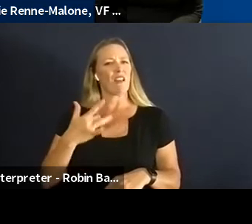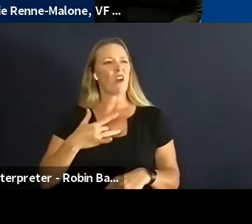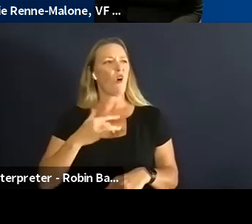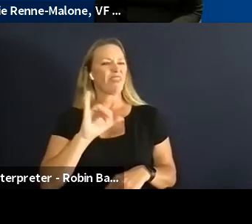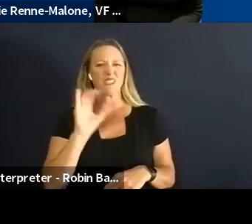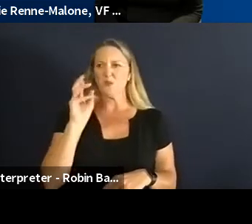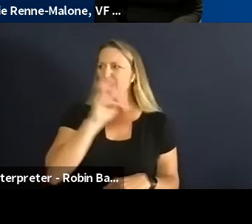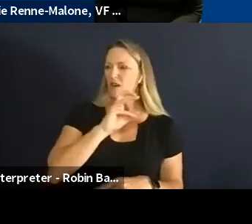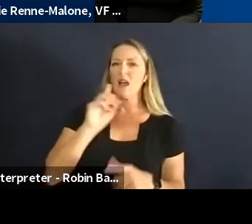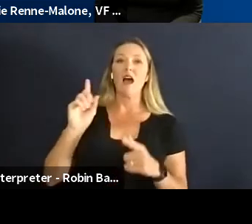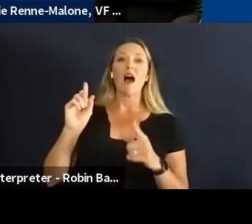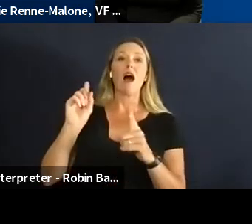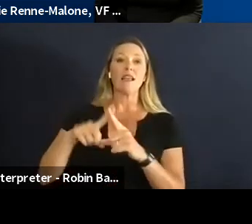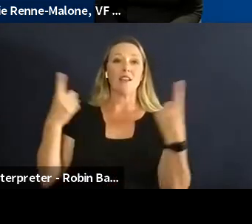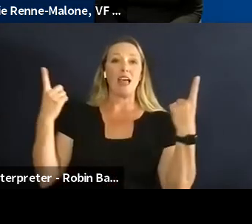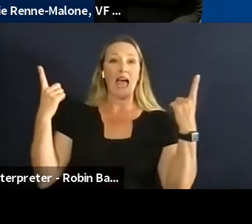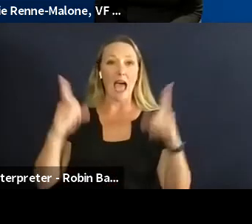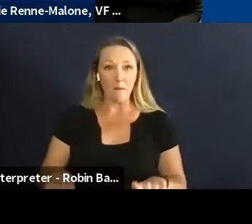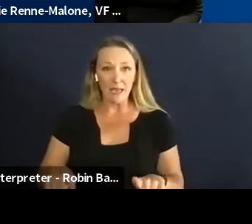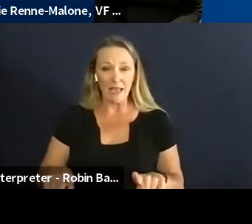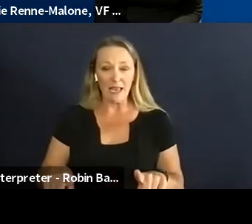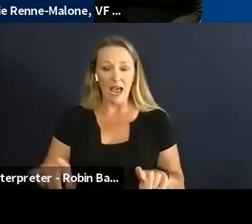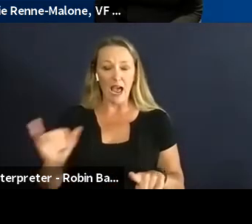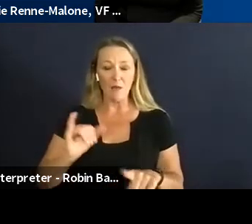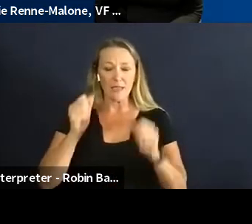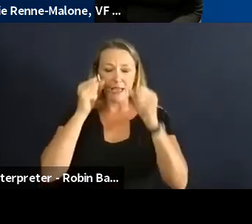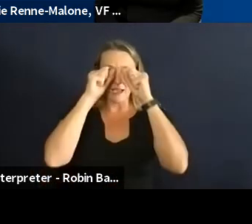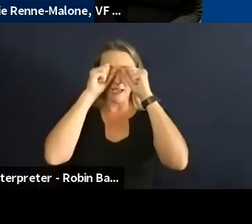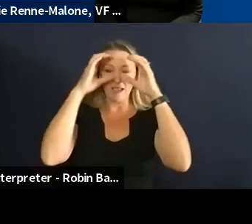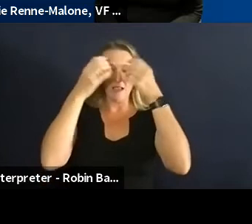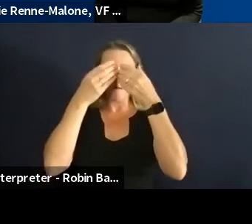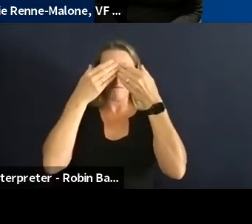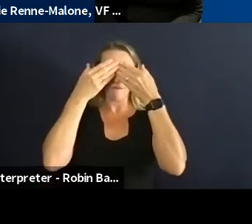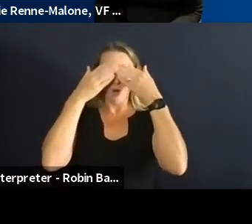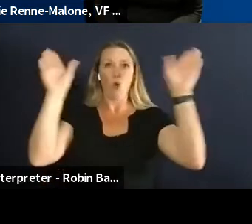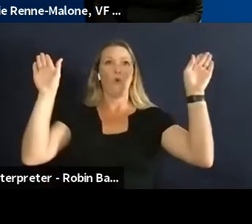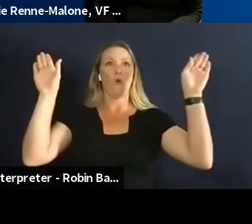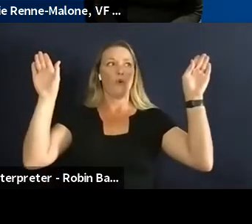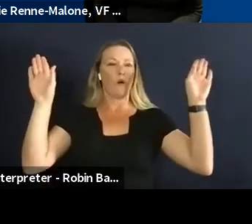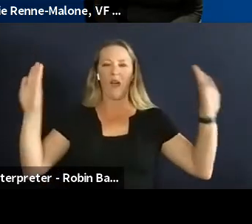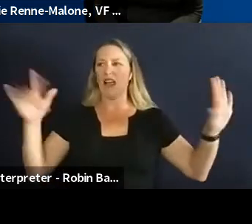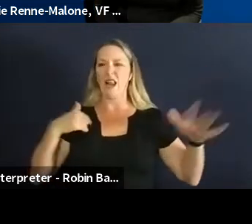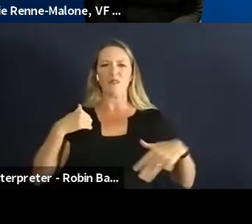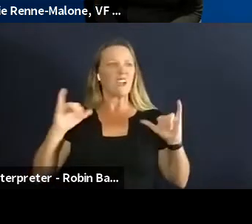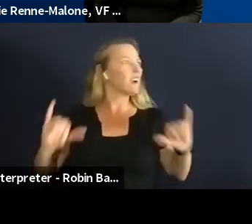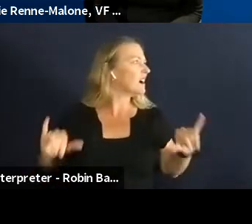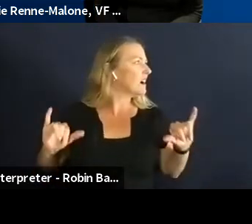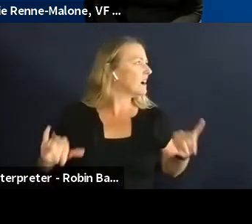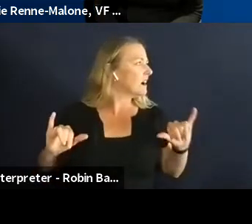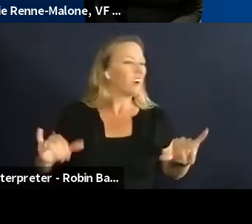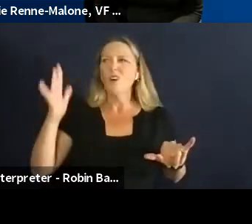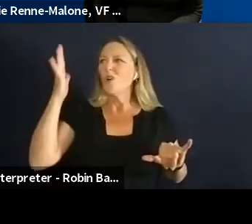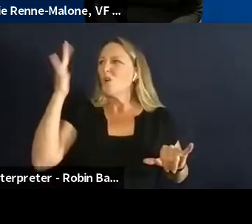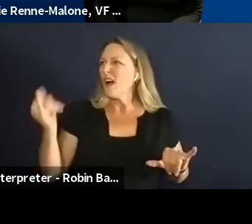and then it kind of just it it hit me out of nowhere I'm like well this why are there so few of of